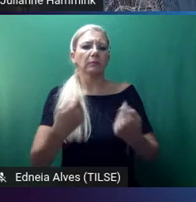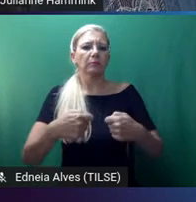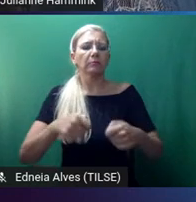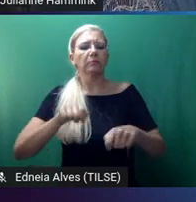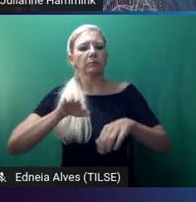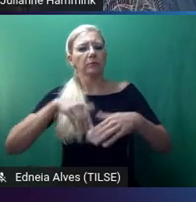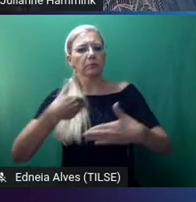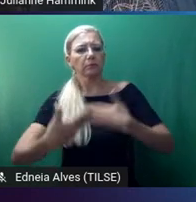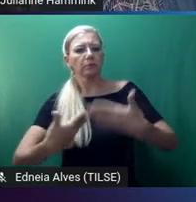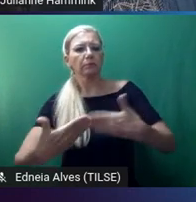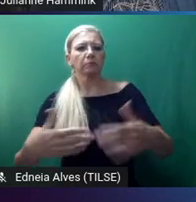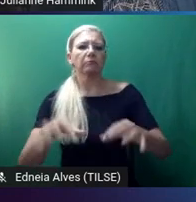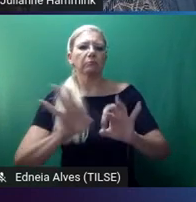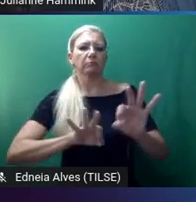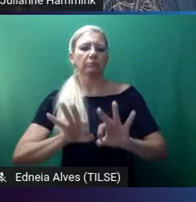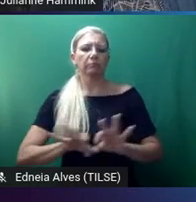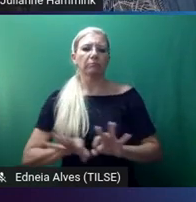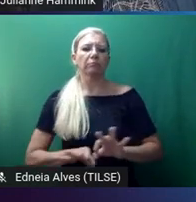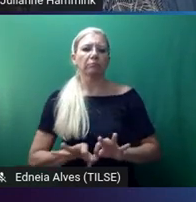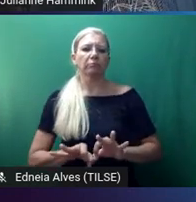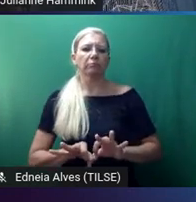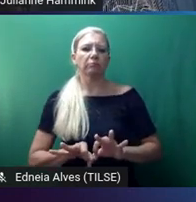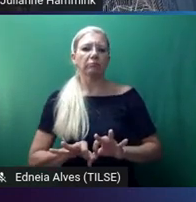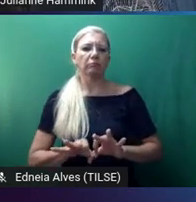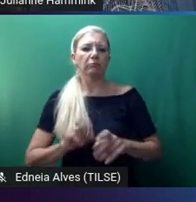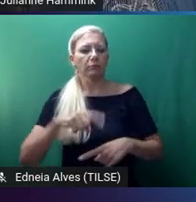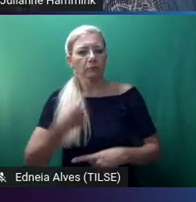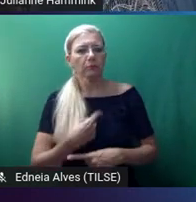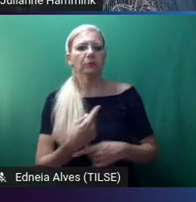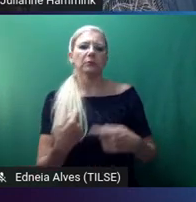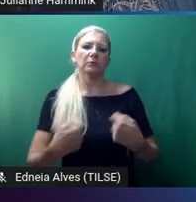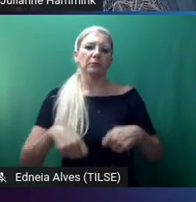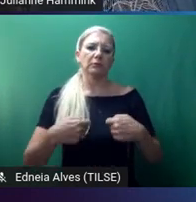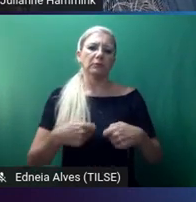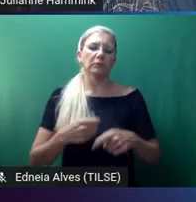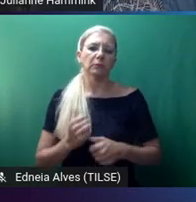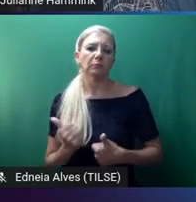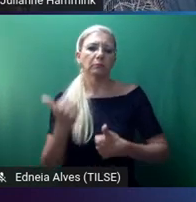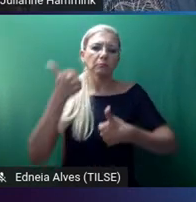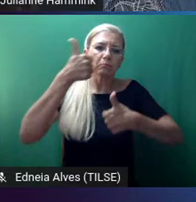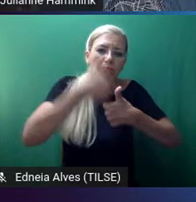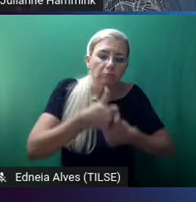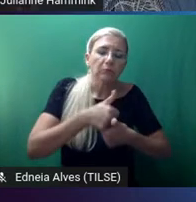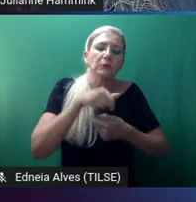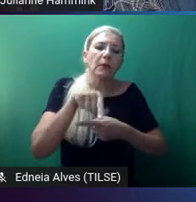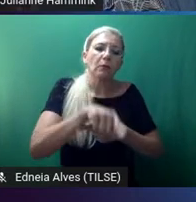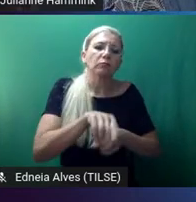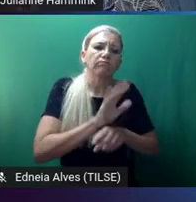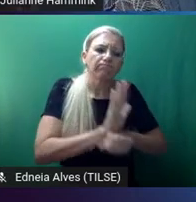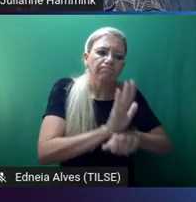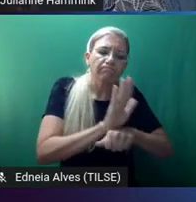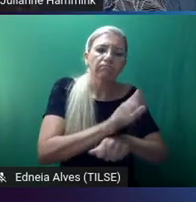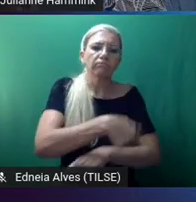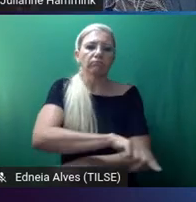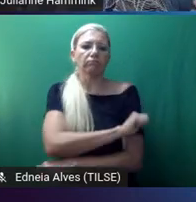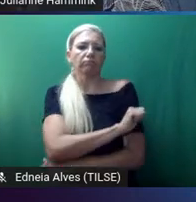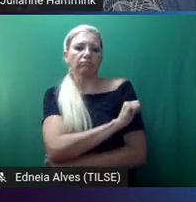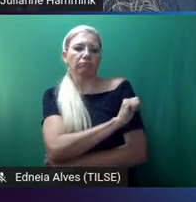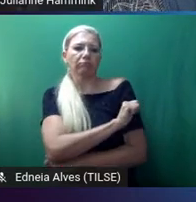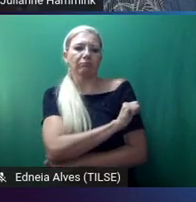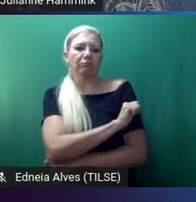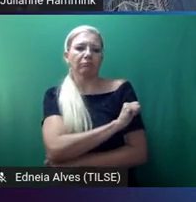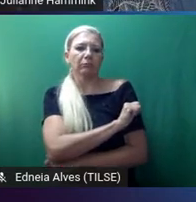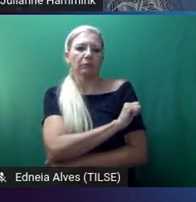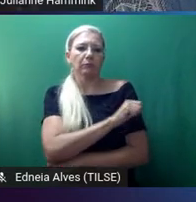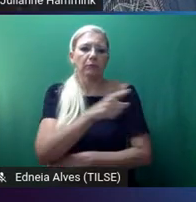need to support the instructors and recognize that. We need to support the students. We need to recognize that their